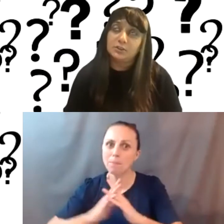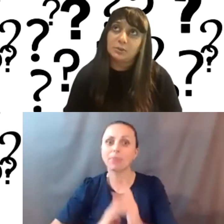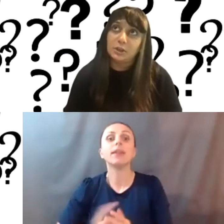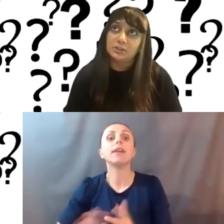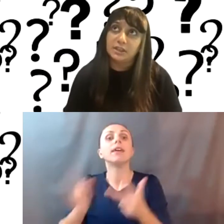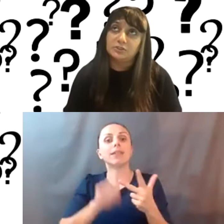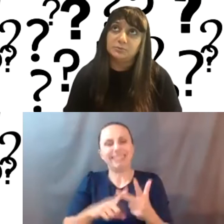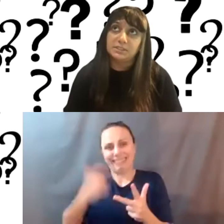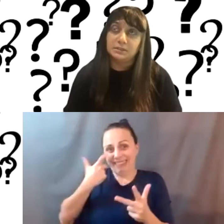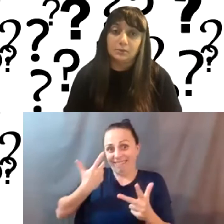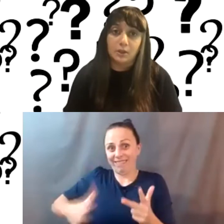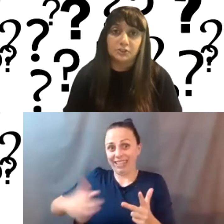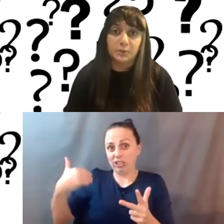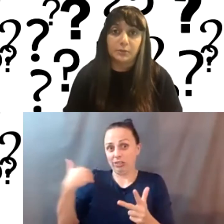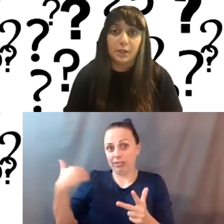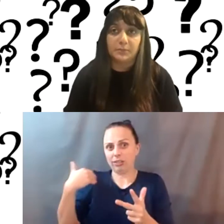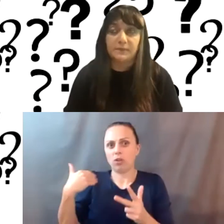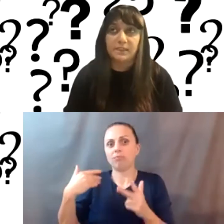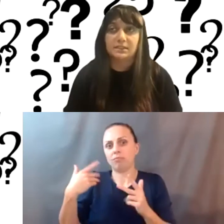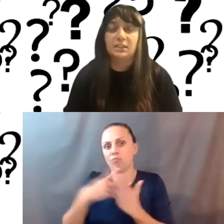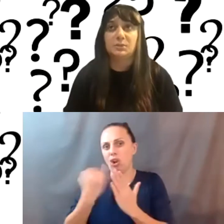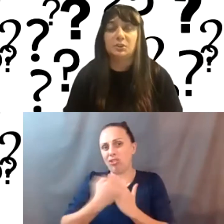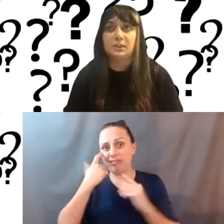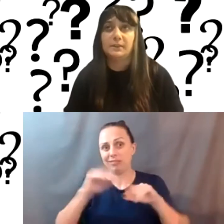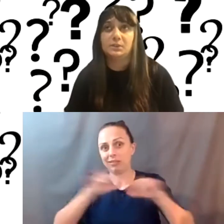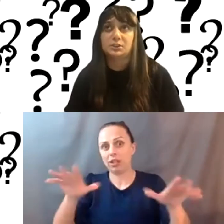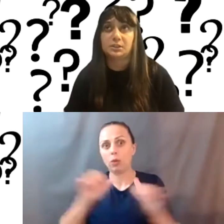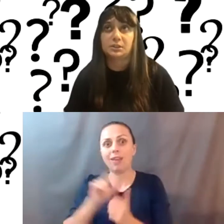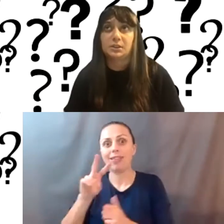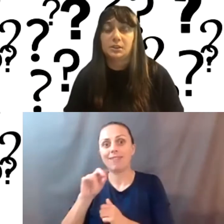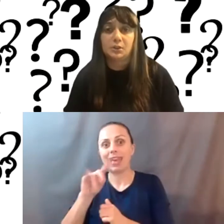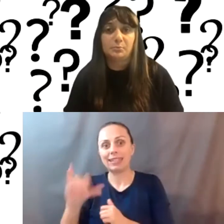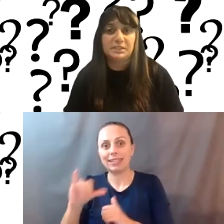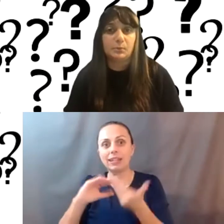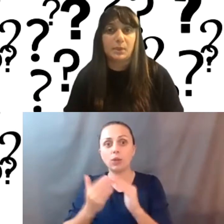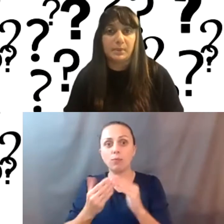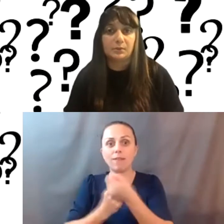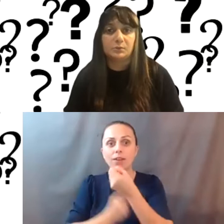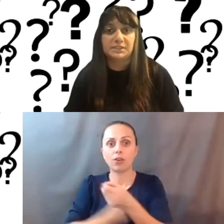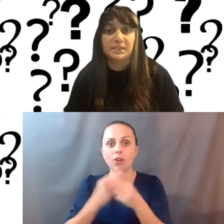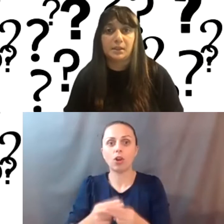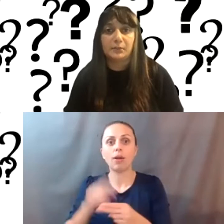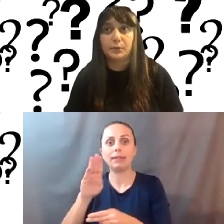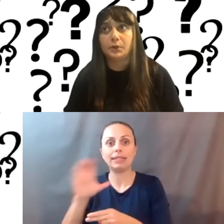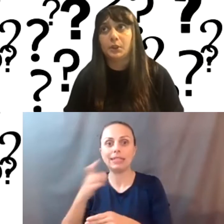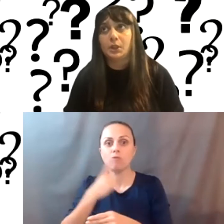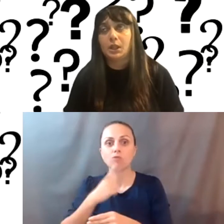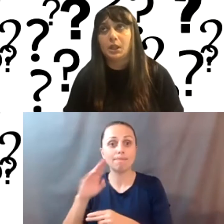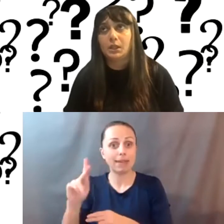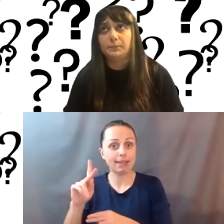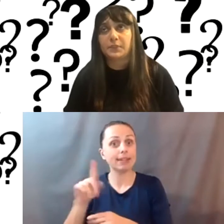worked on a project that just recently launched with Van City Community Foundation called BC Rent Bank, which is another